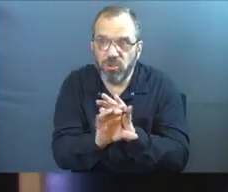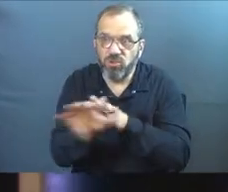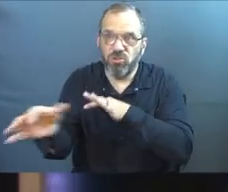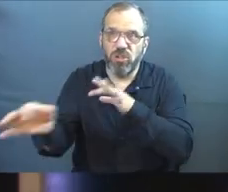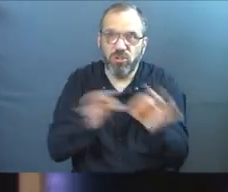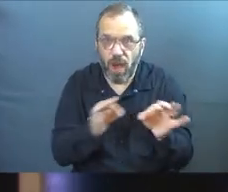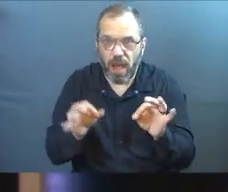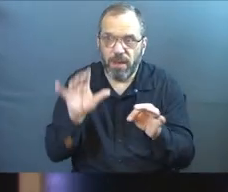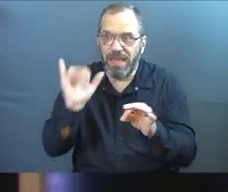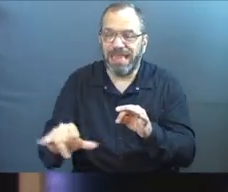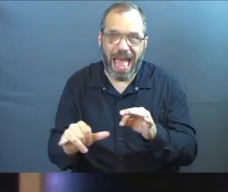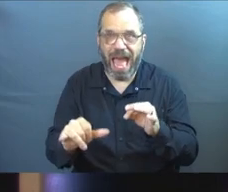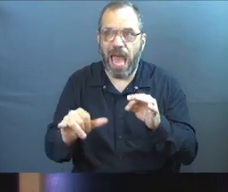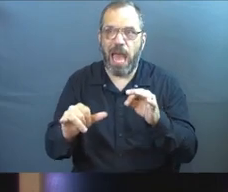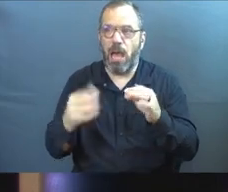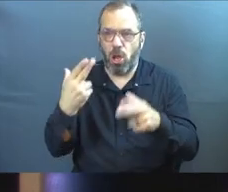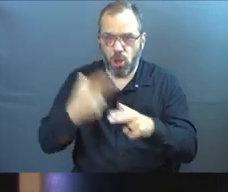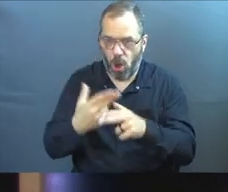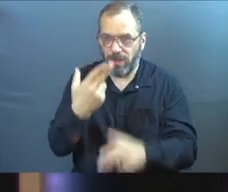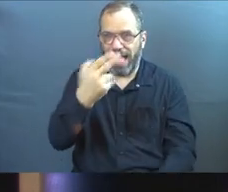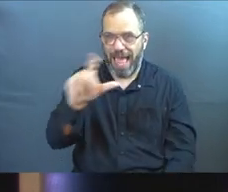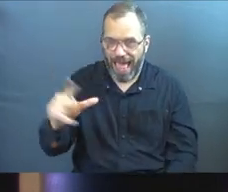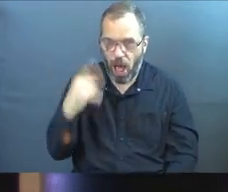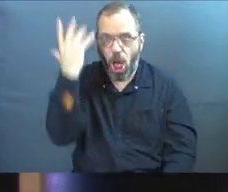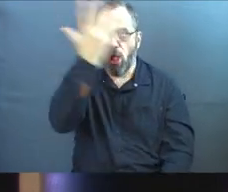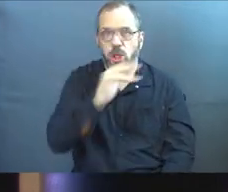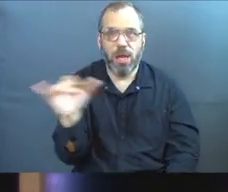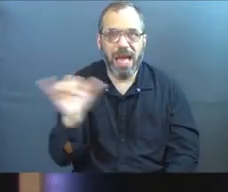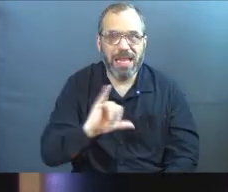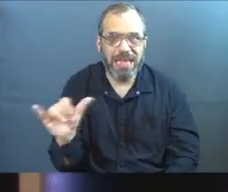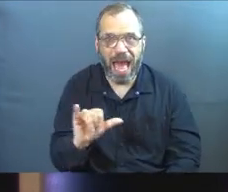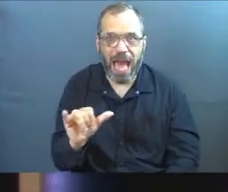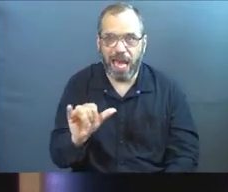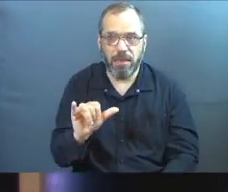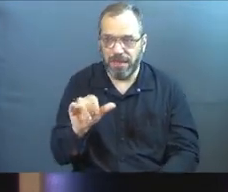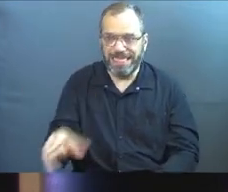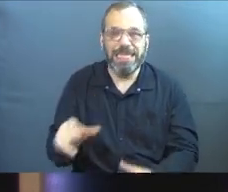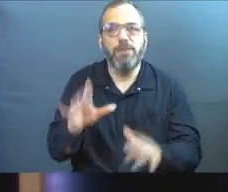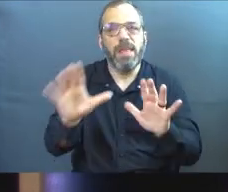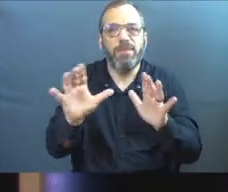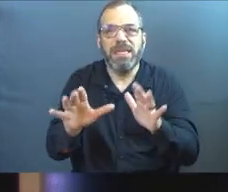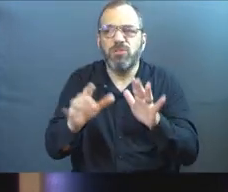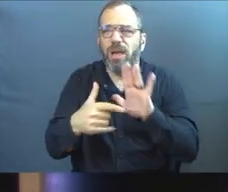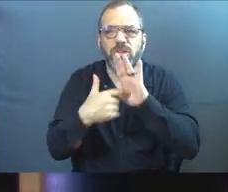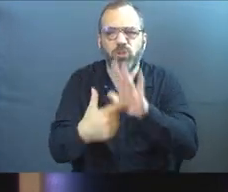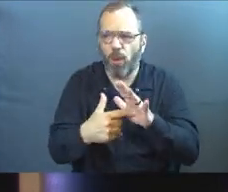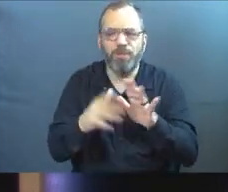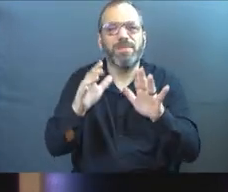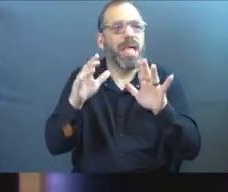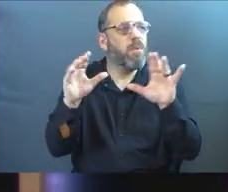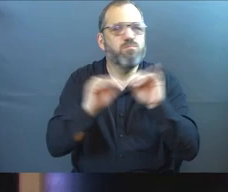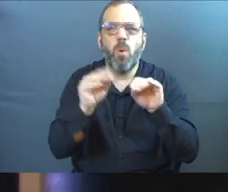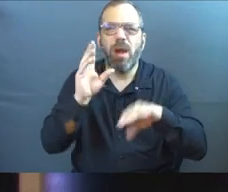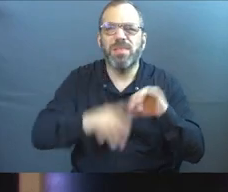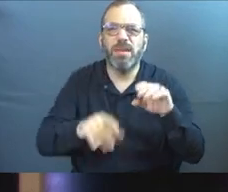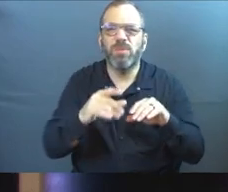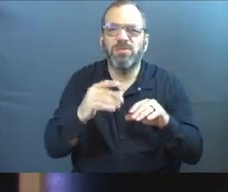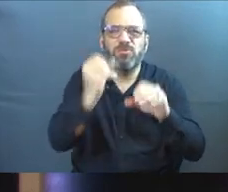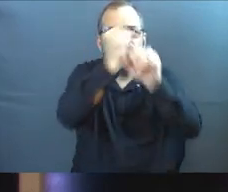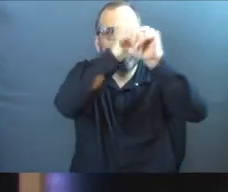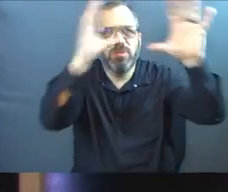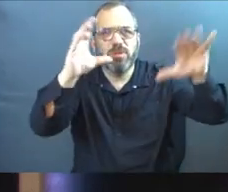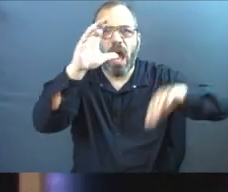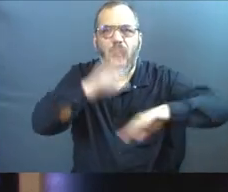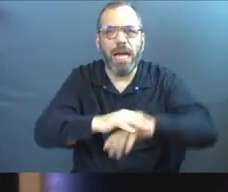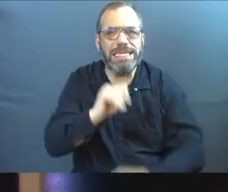to describe exactly what the place called hell will look and be like. Exactly. He's trying to evoke. This is more than what you can imagine